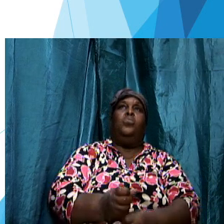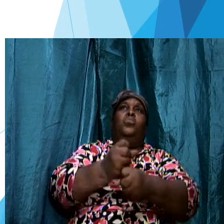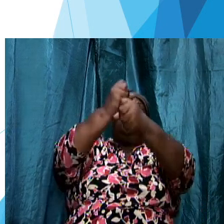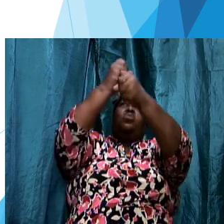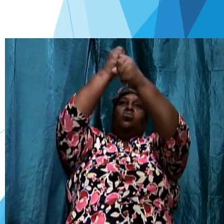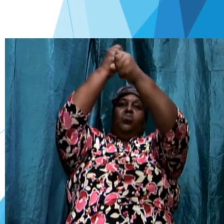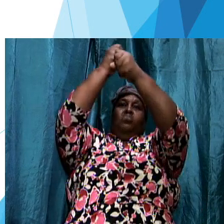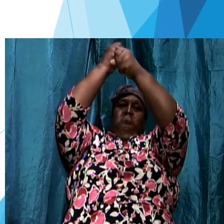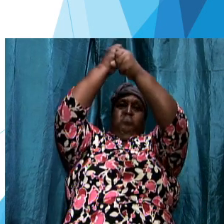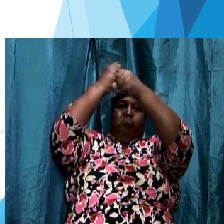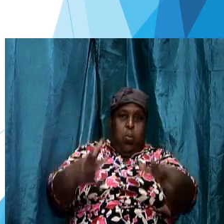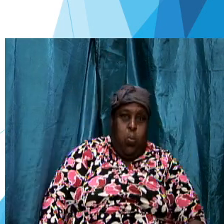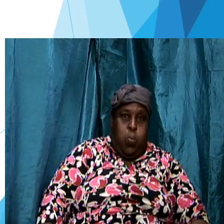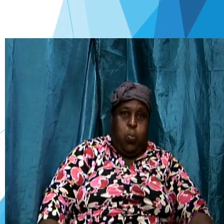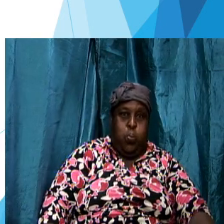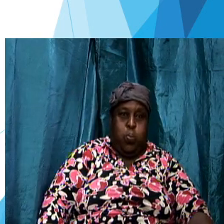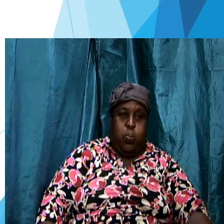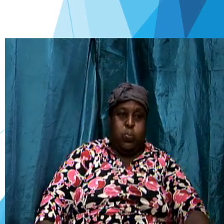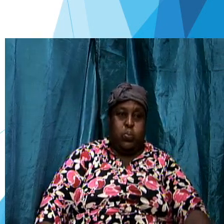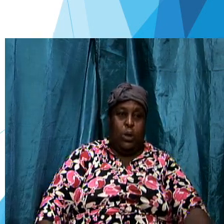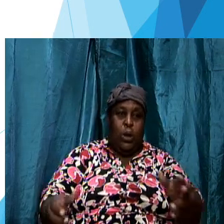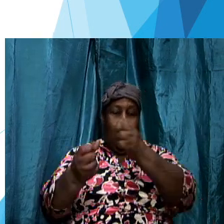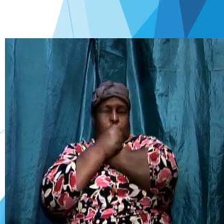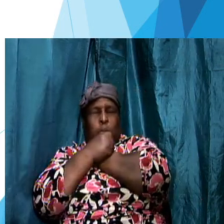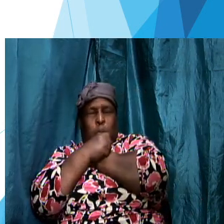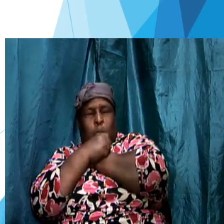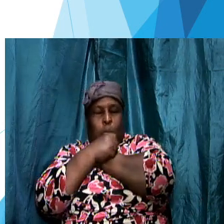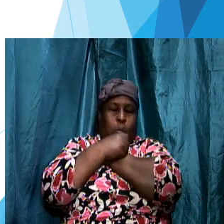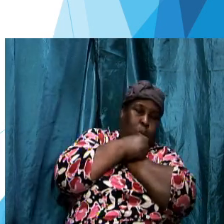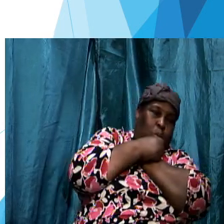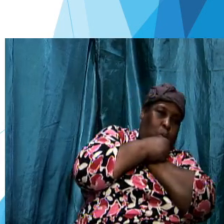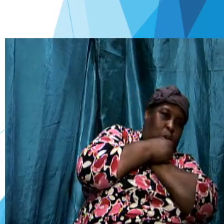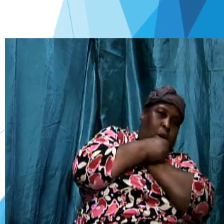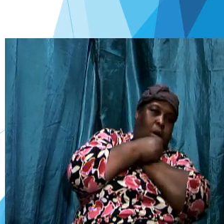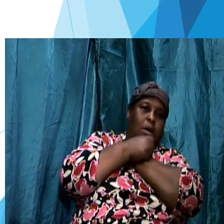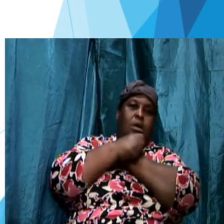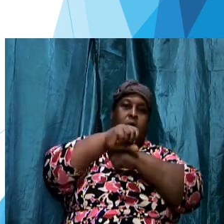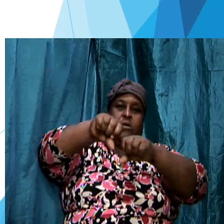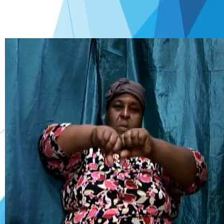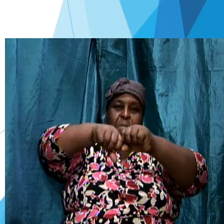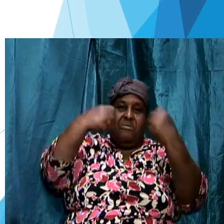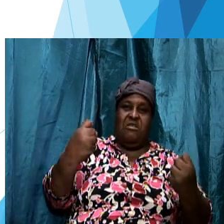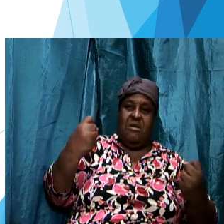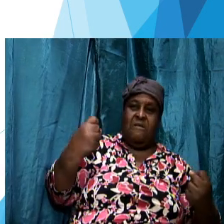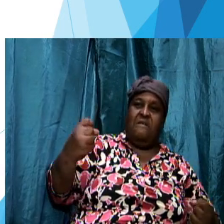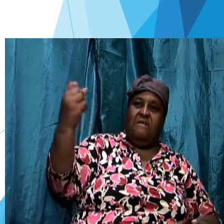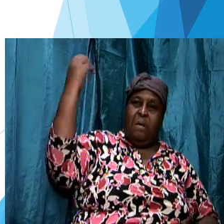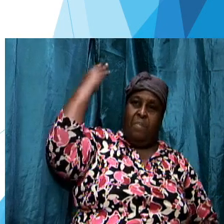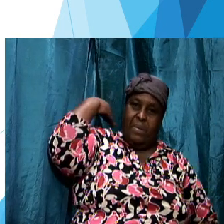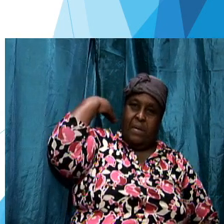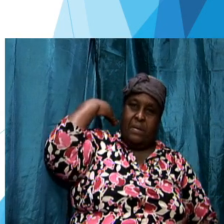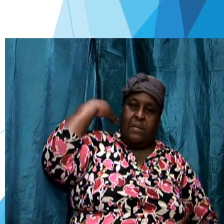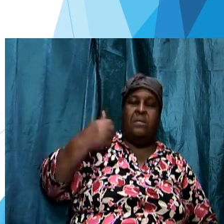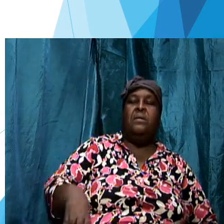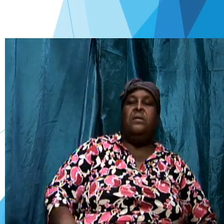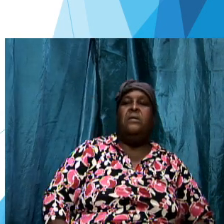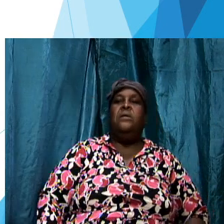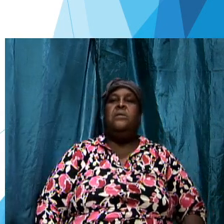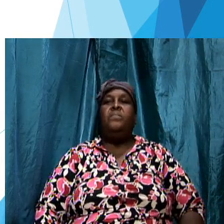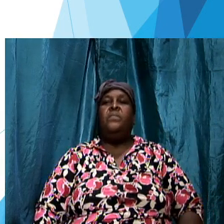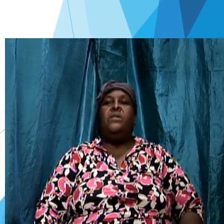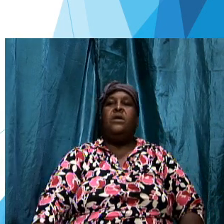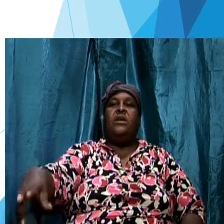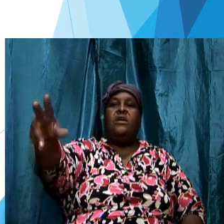drop you to the floor with the intent to break your spine and then to get the better of you and then